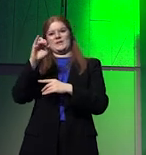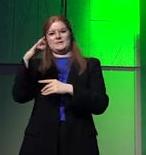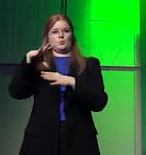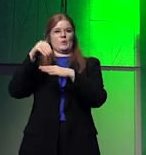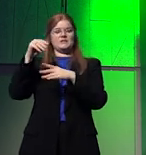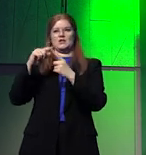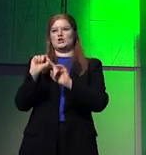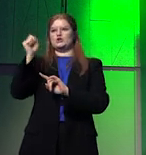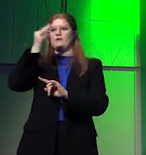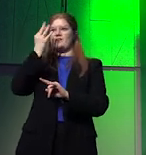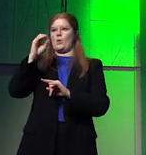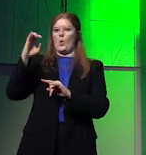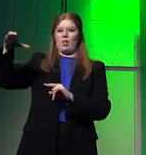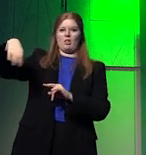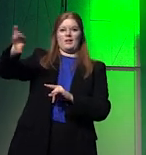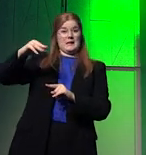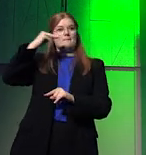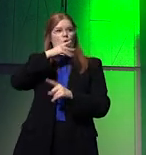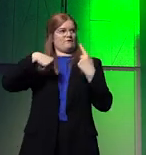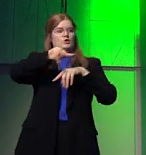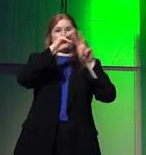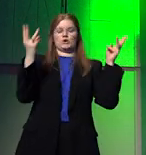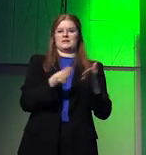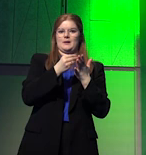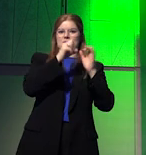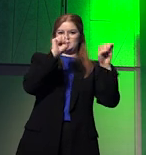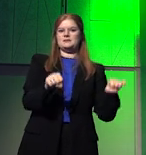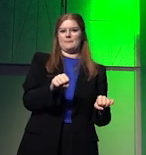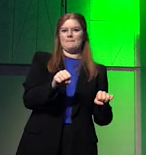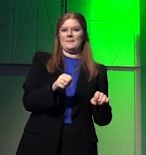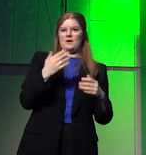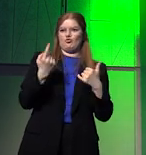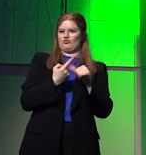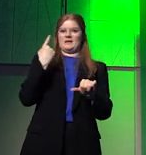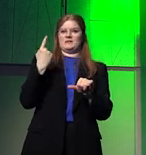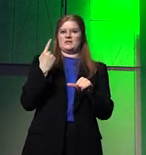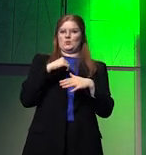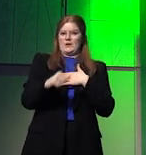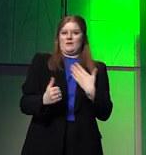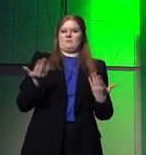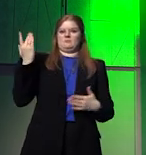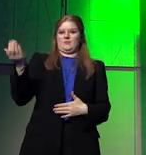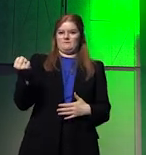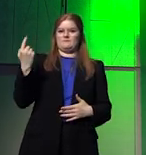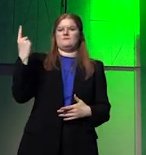of commodities which are essential for the world's global economic system as it is designed today.